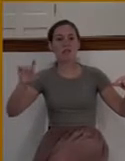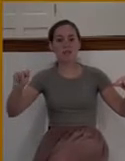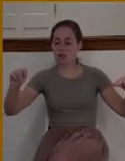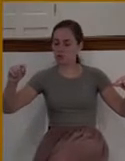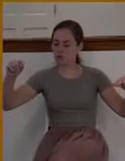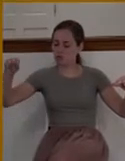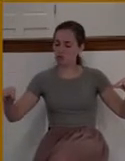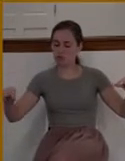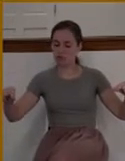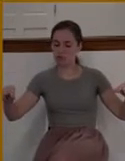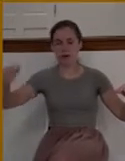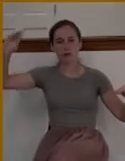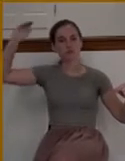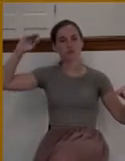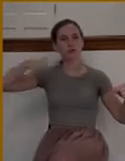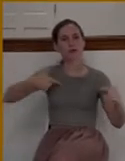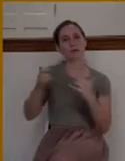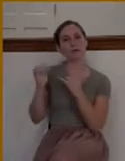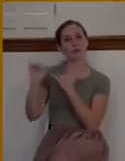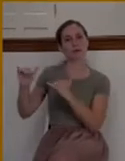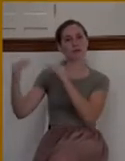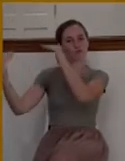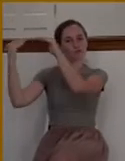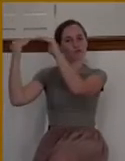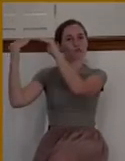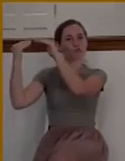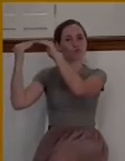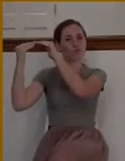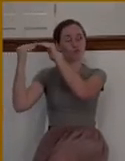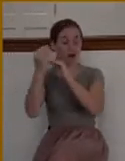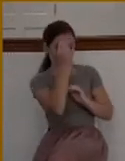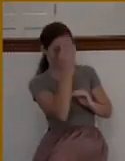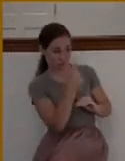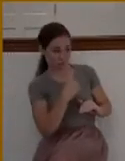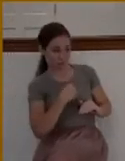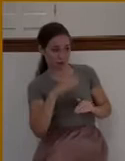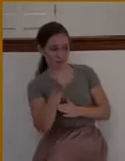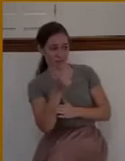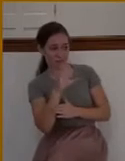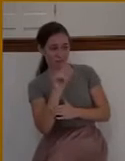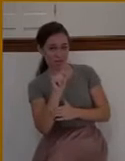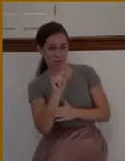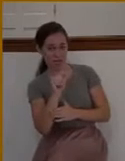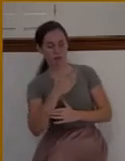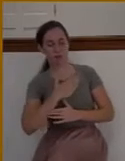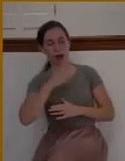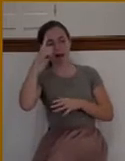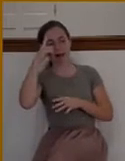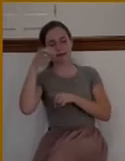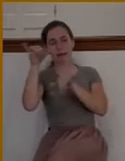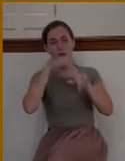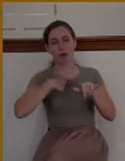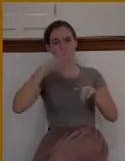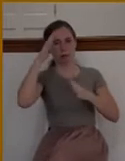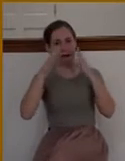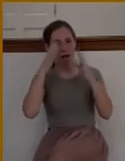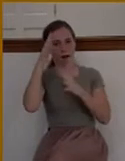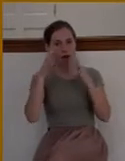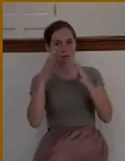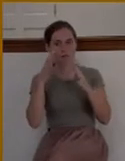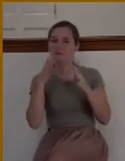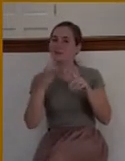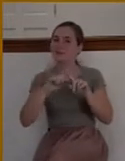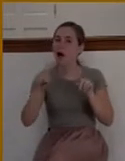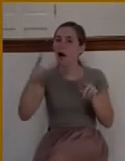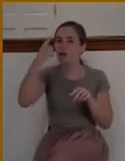The only problem is, you don't get to make your own standard when it comes to religion. You don't get to make your